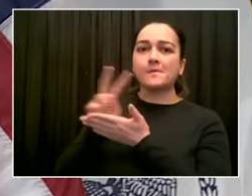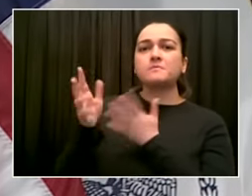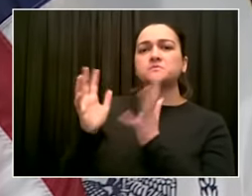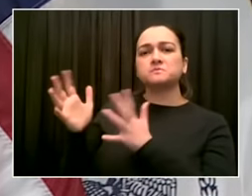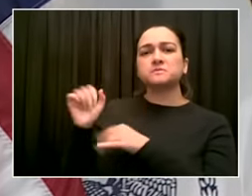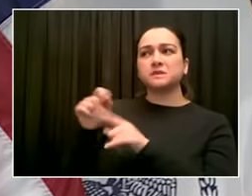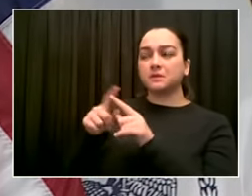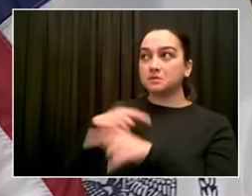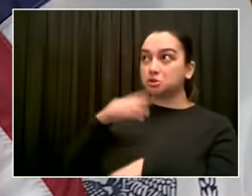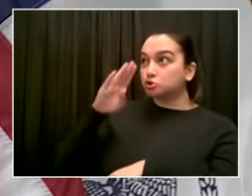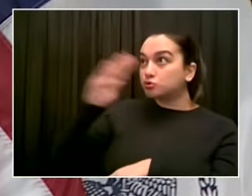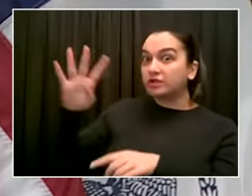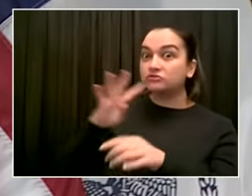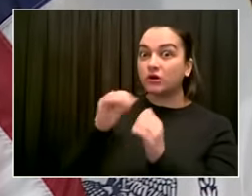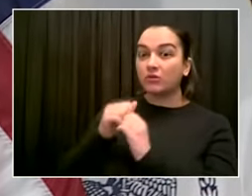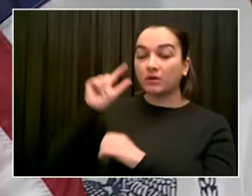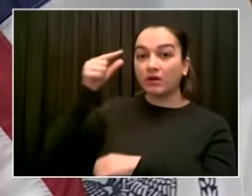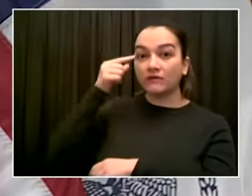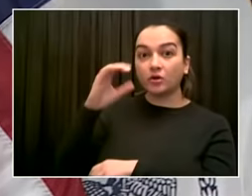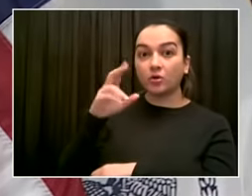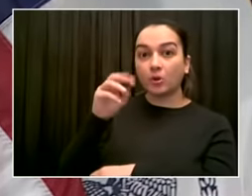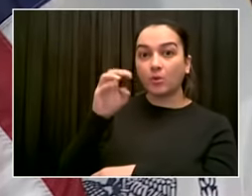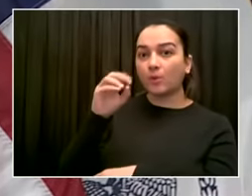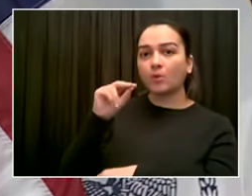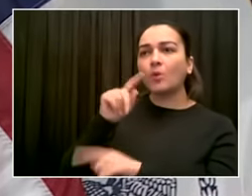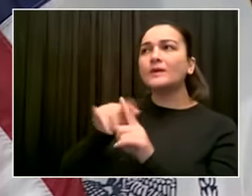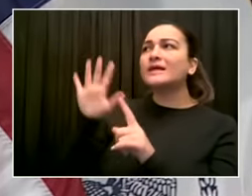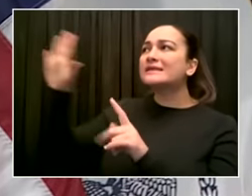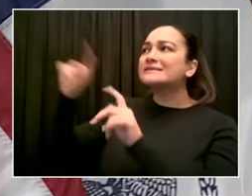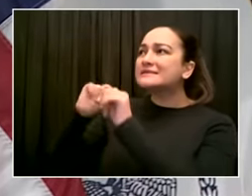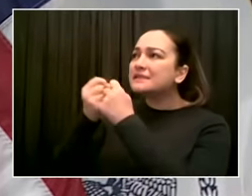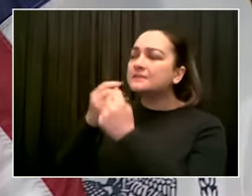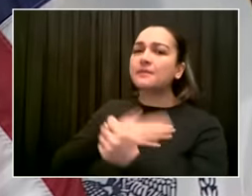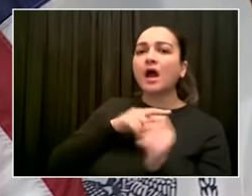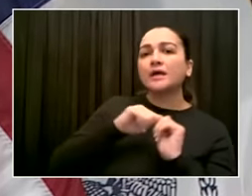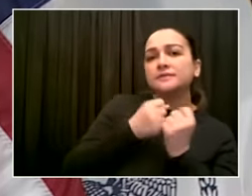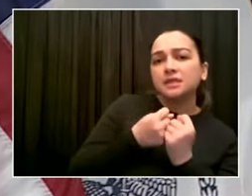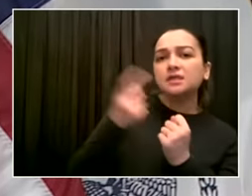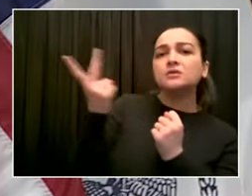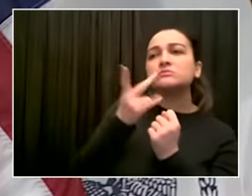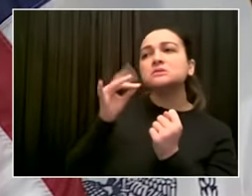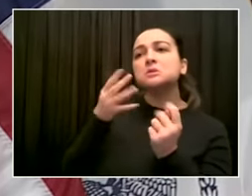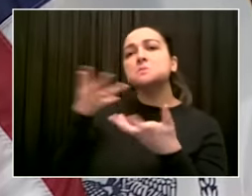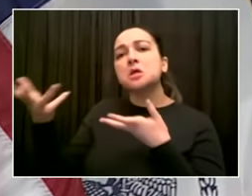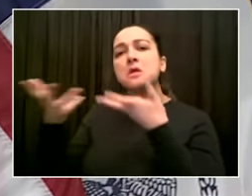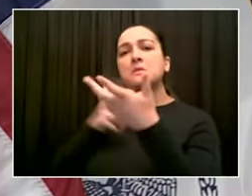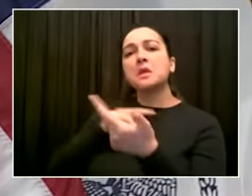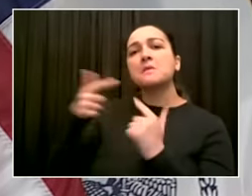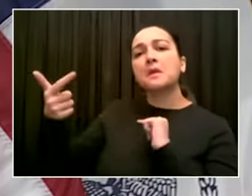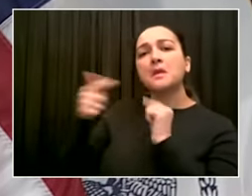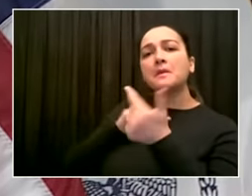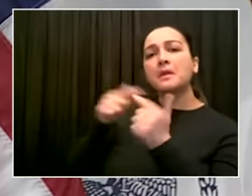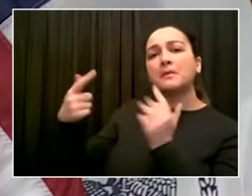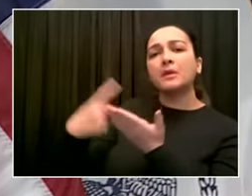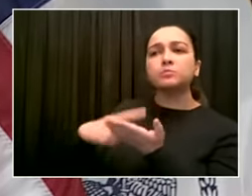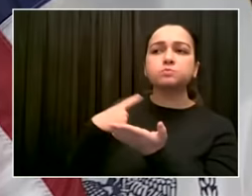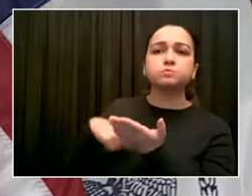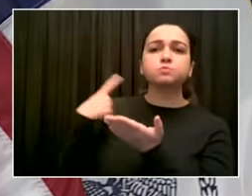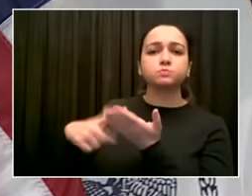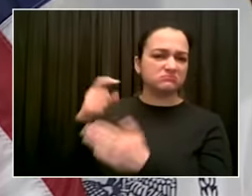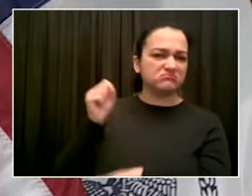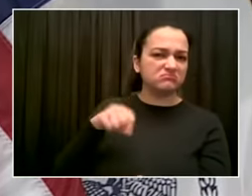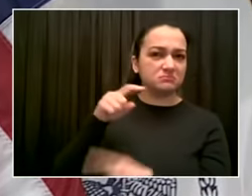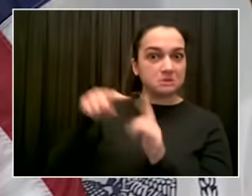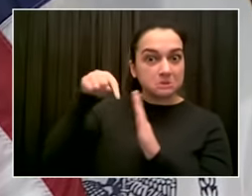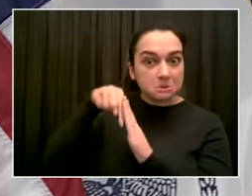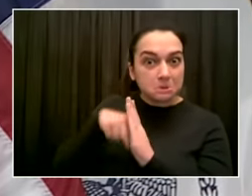governor's office and in terms of health department to health department, etc. Everyone knows there's so much work to be done to fight this pandemic.